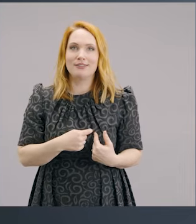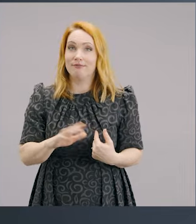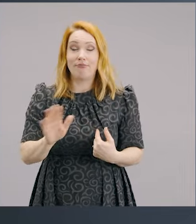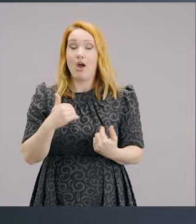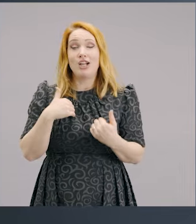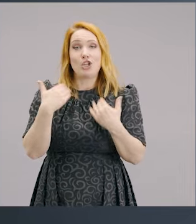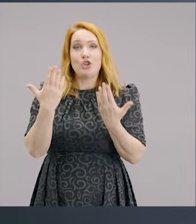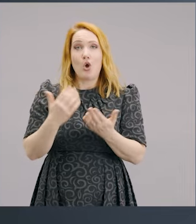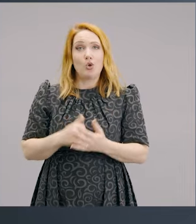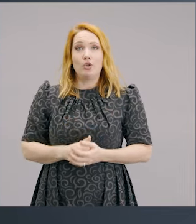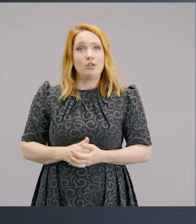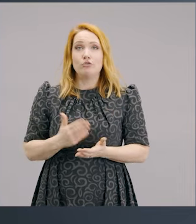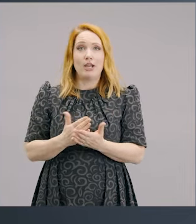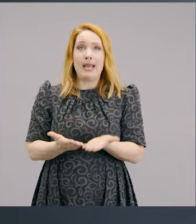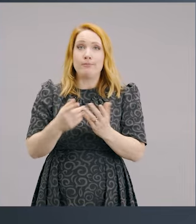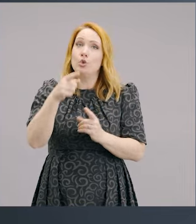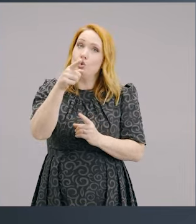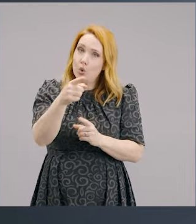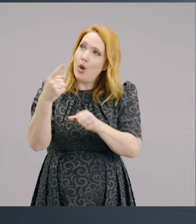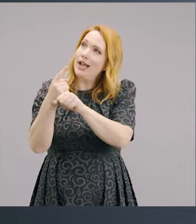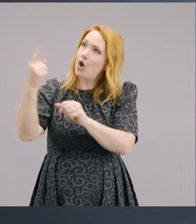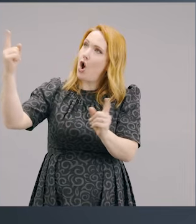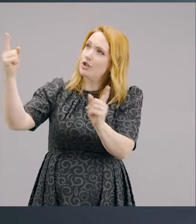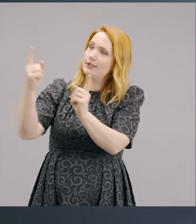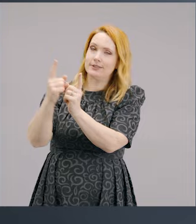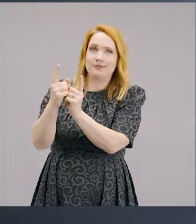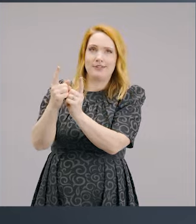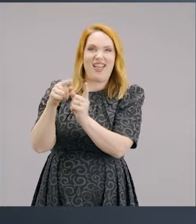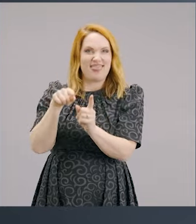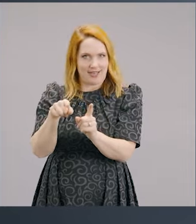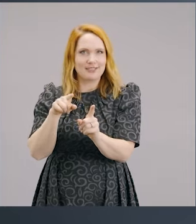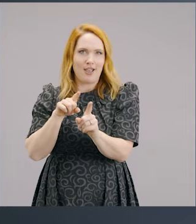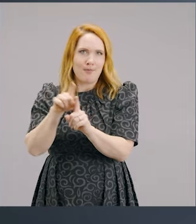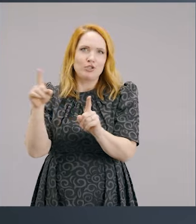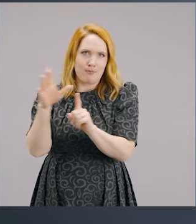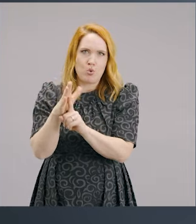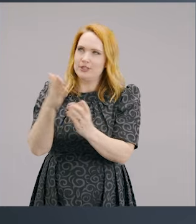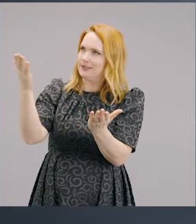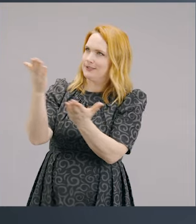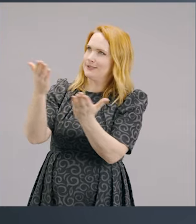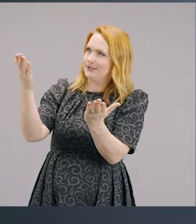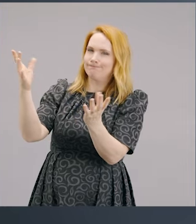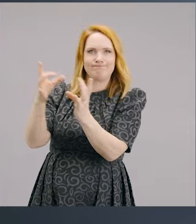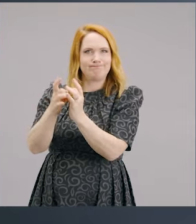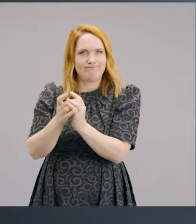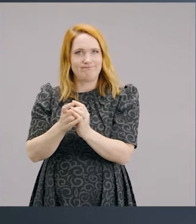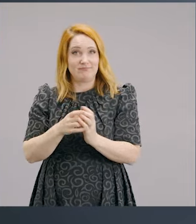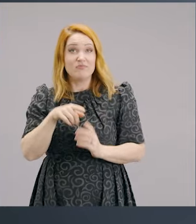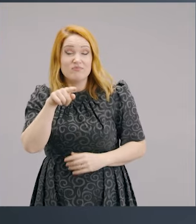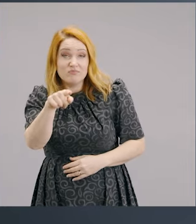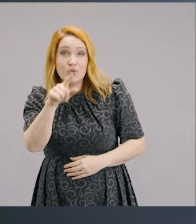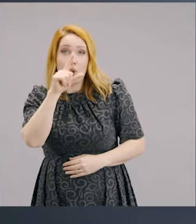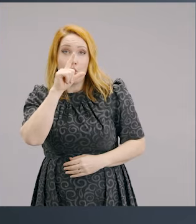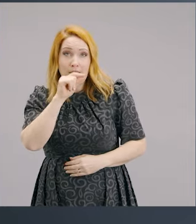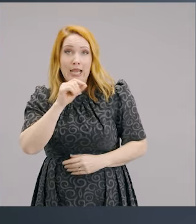this person here is not very generous. I don't know. It's just simply between you and God. But that's the most important